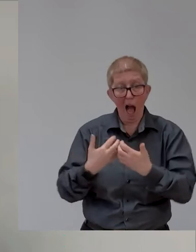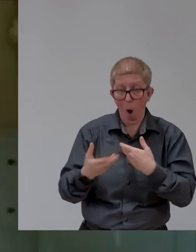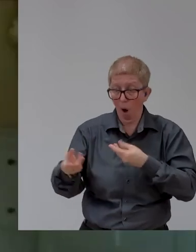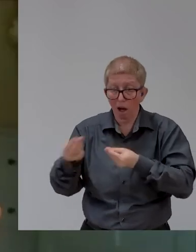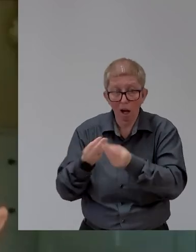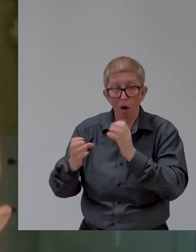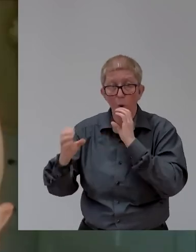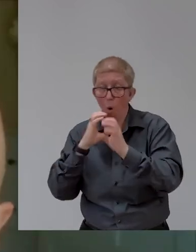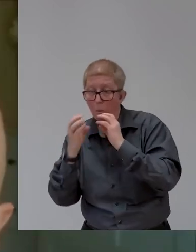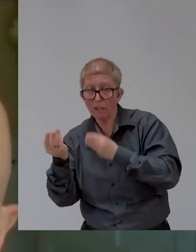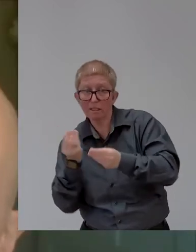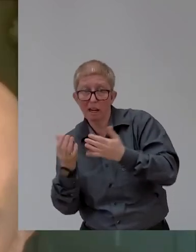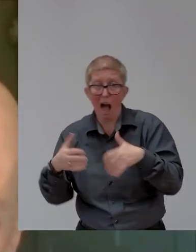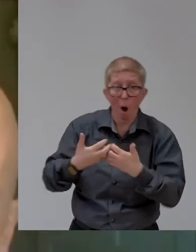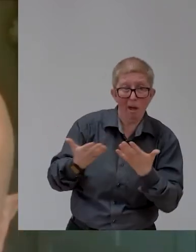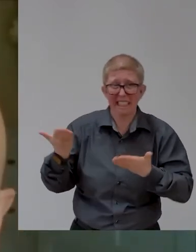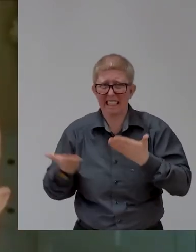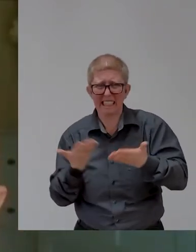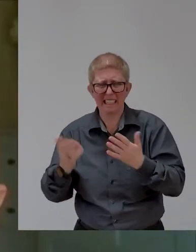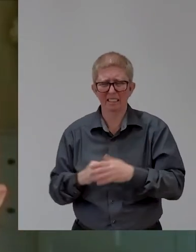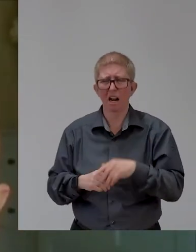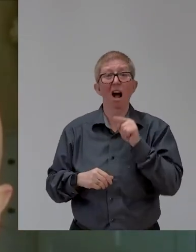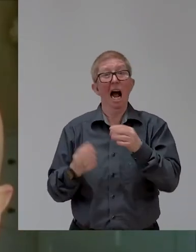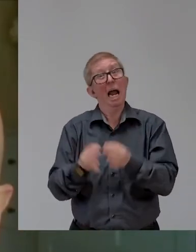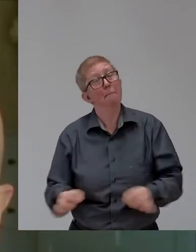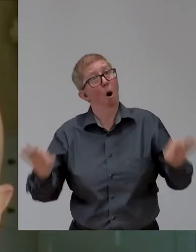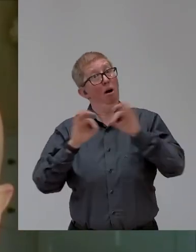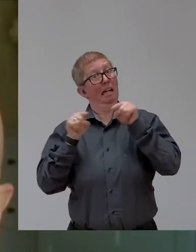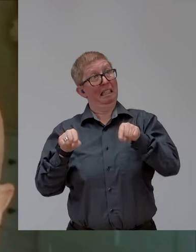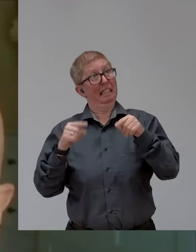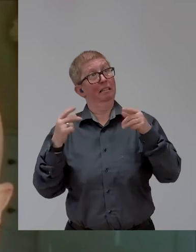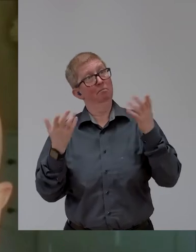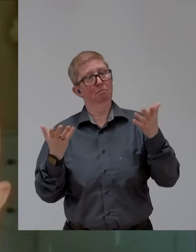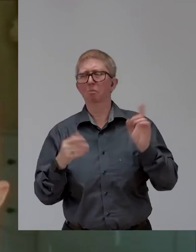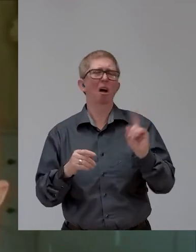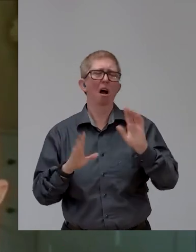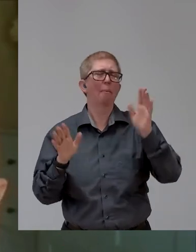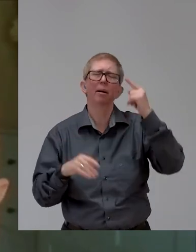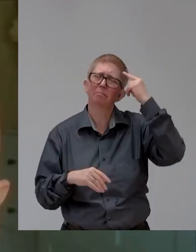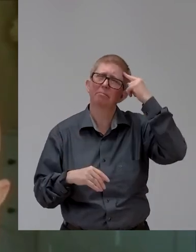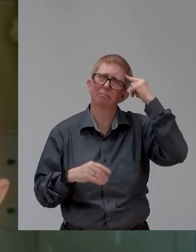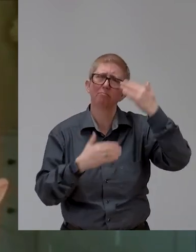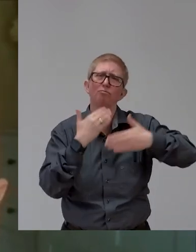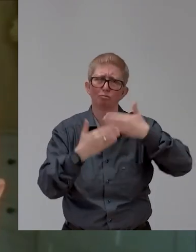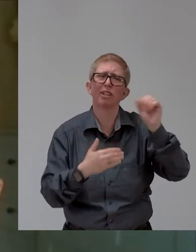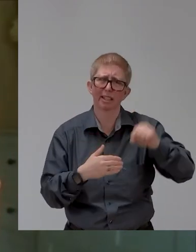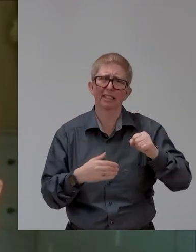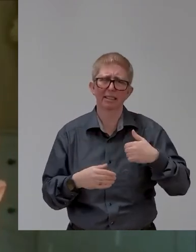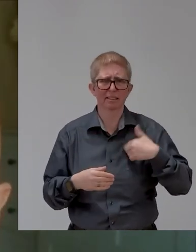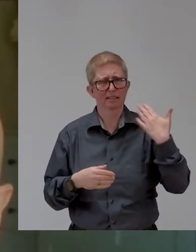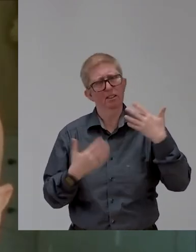Not really. I mean, it, crossed my mind of course. Um, and I had a conversation with somebody that I've got a lot of respect for